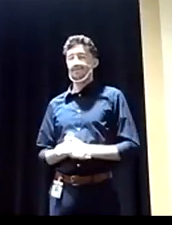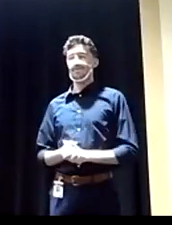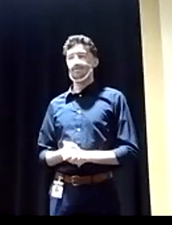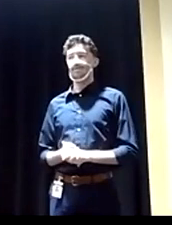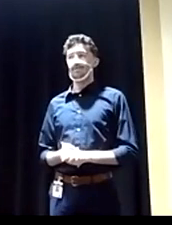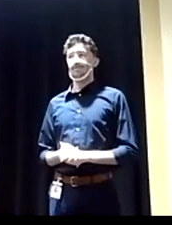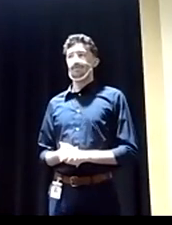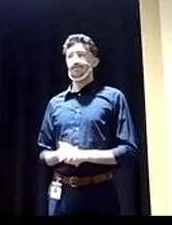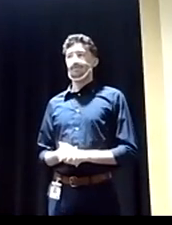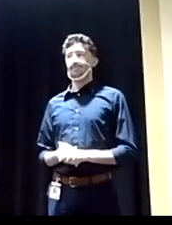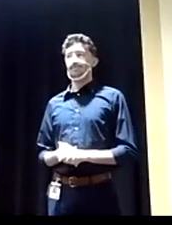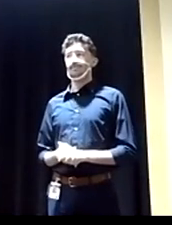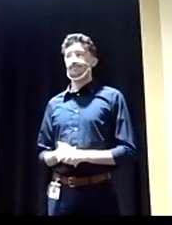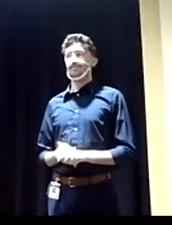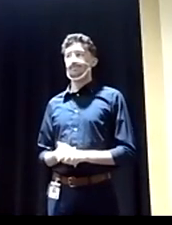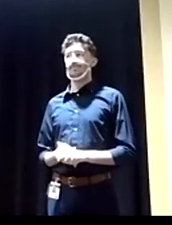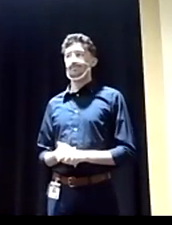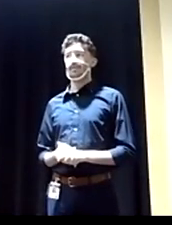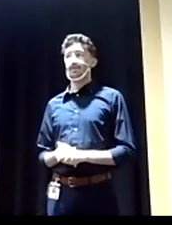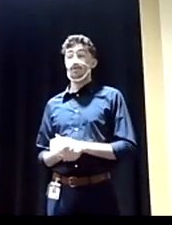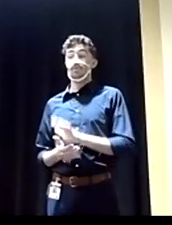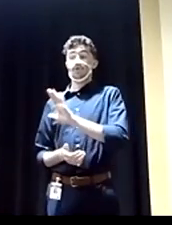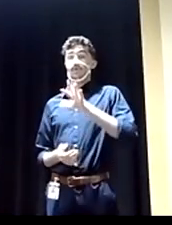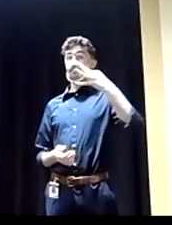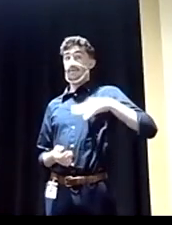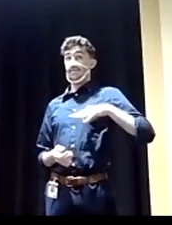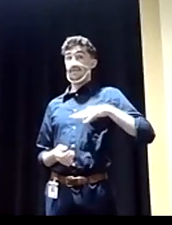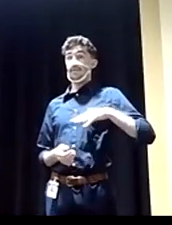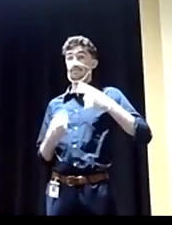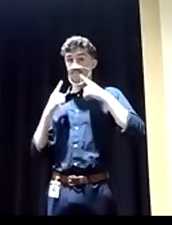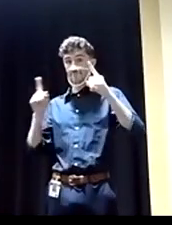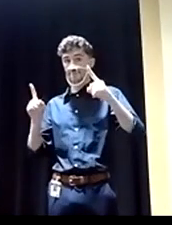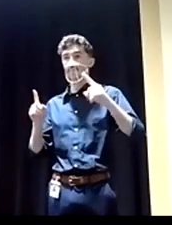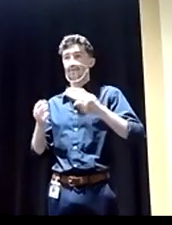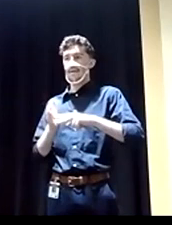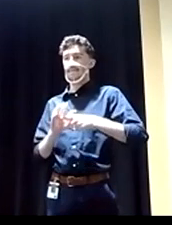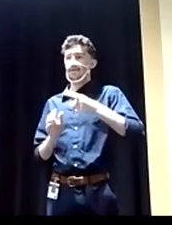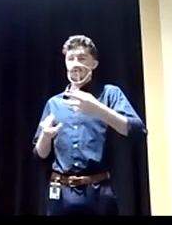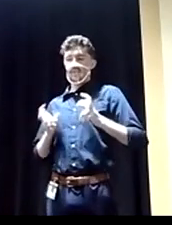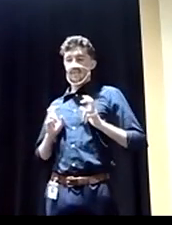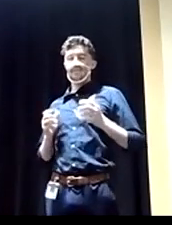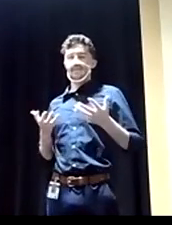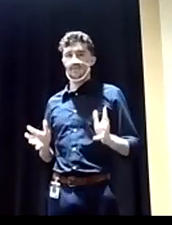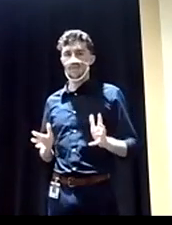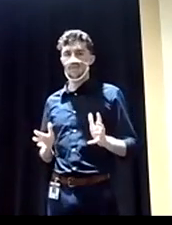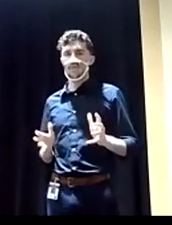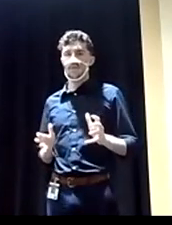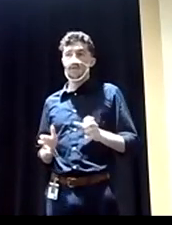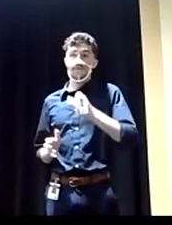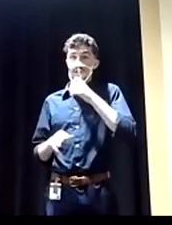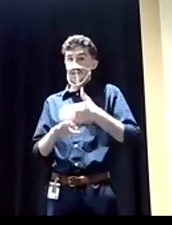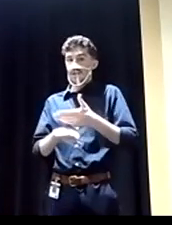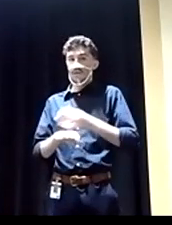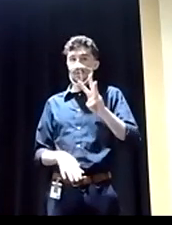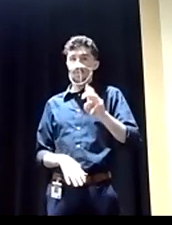then when you get the benefits, you're already paying into something you're receiving. So you're not increasing the welfare state even